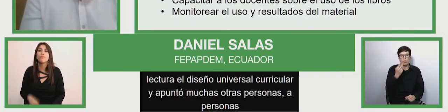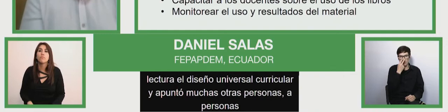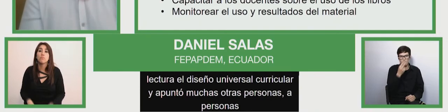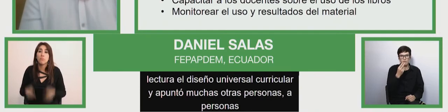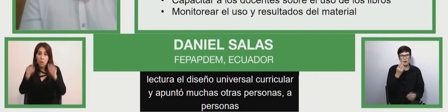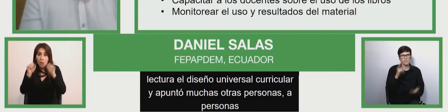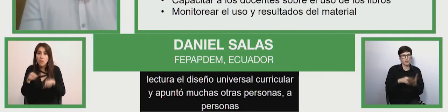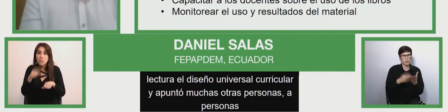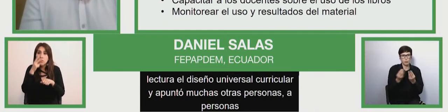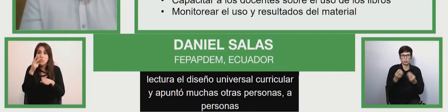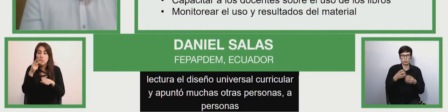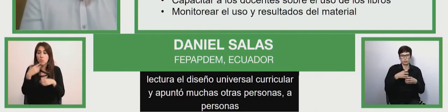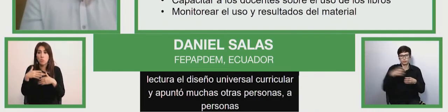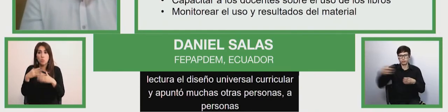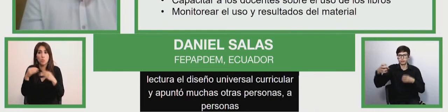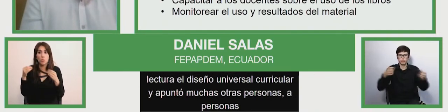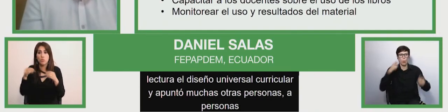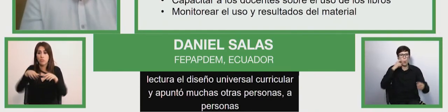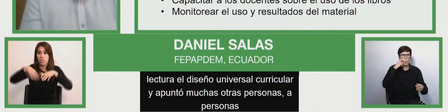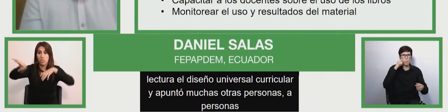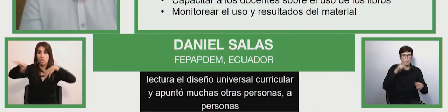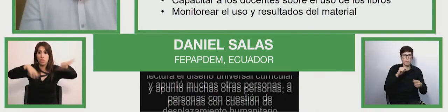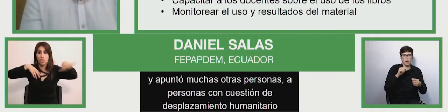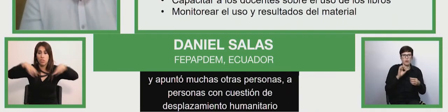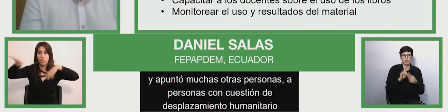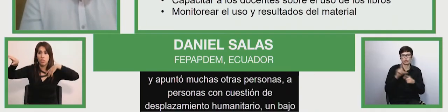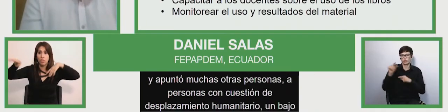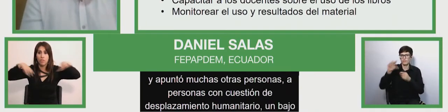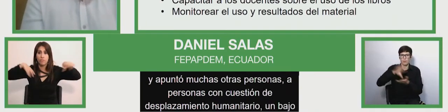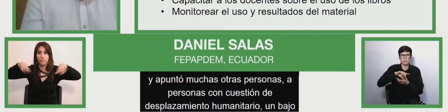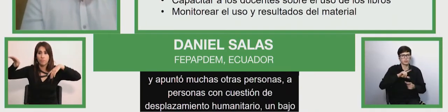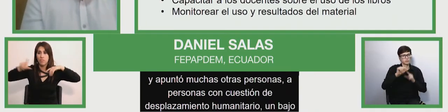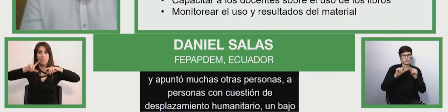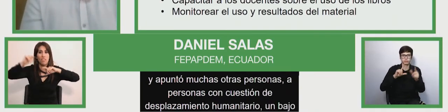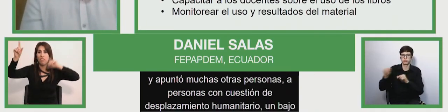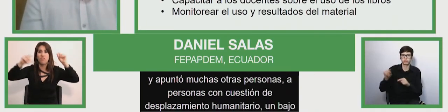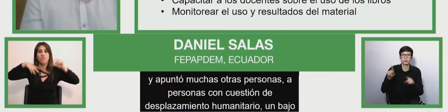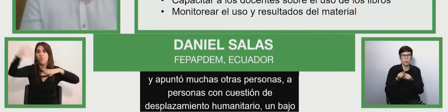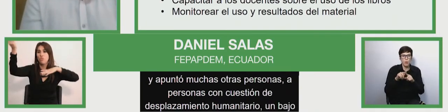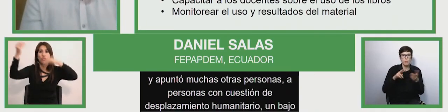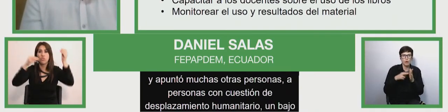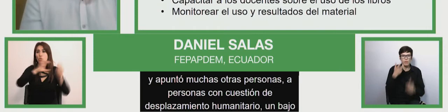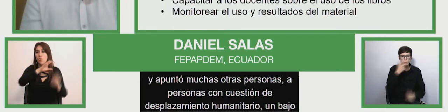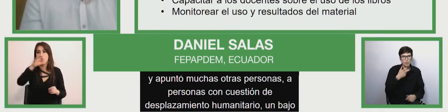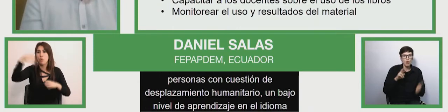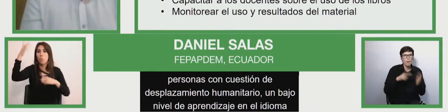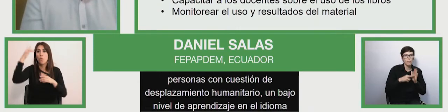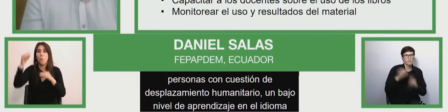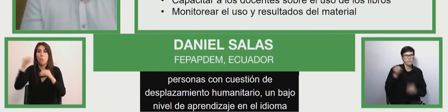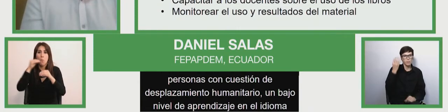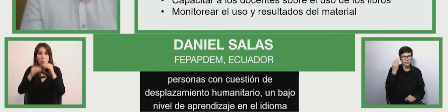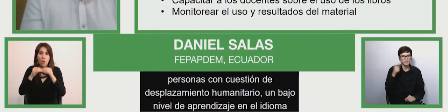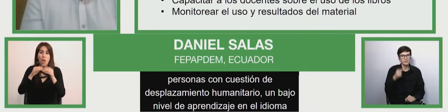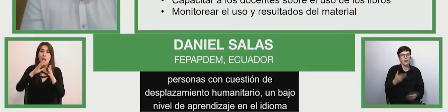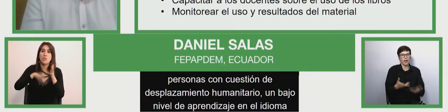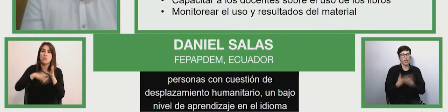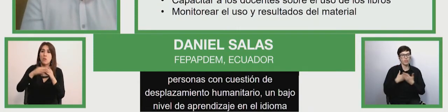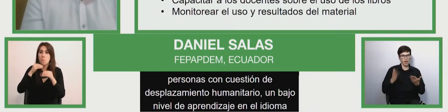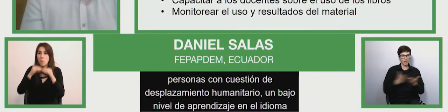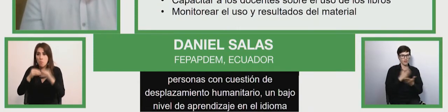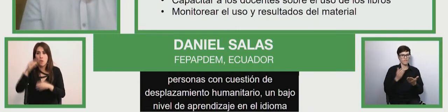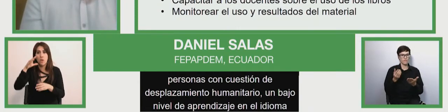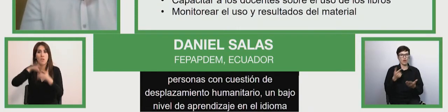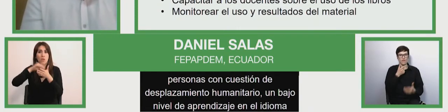people with low level of language learnings so to move all these easy reading elements